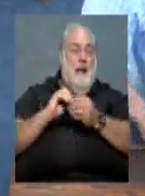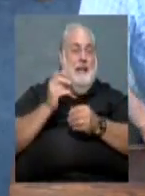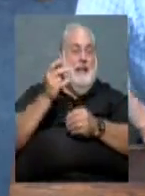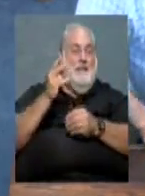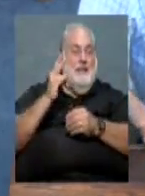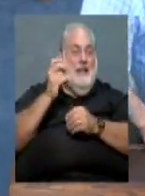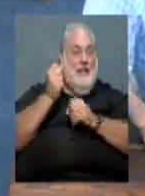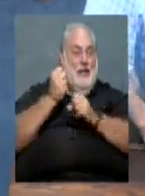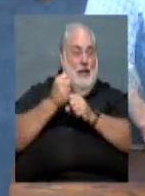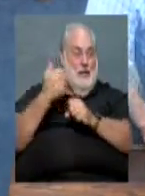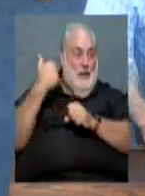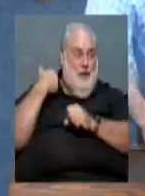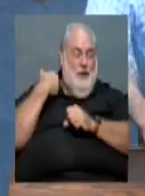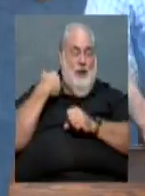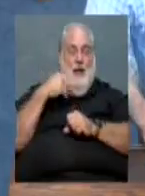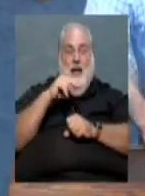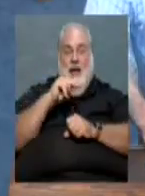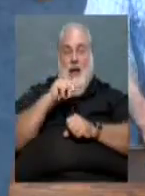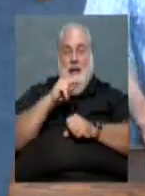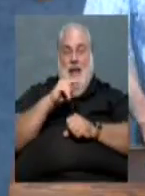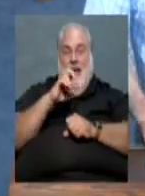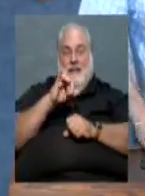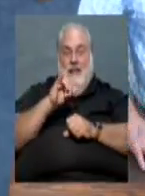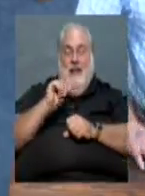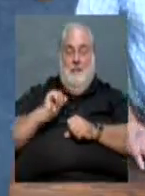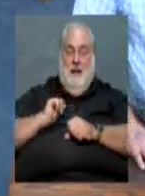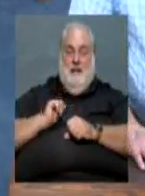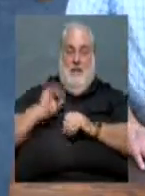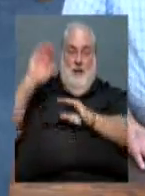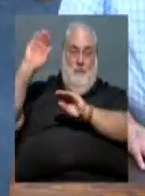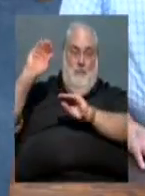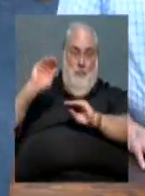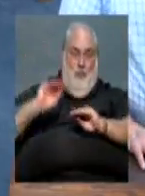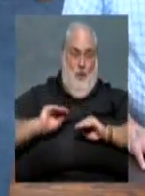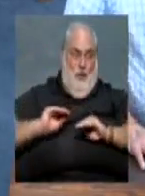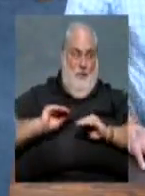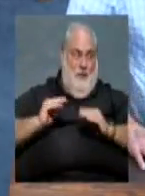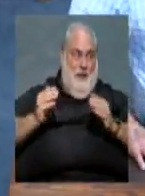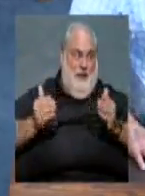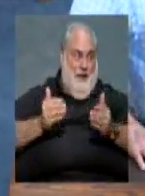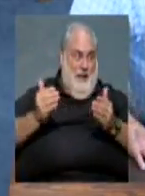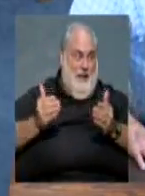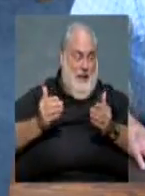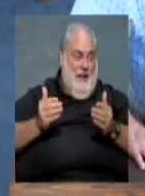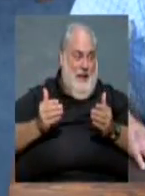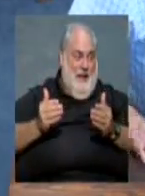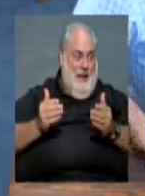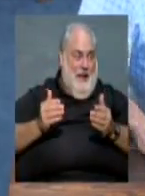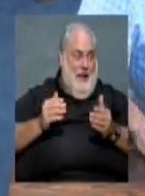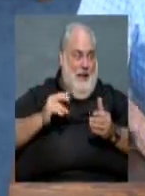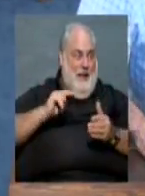Nancy and I and my children came here to be introduced to the board.